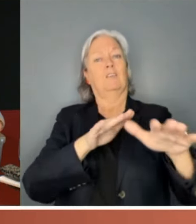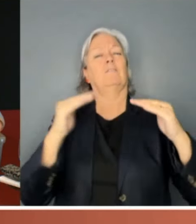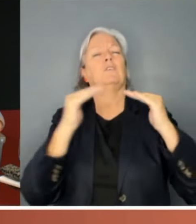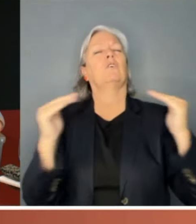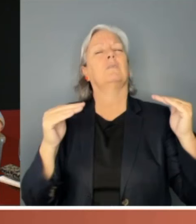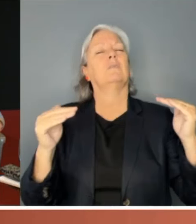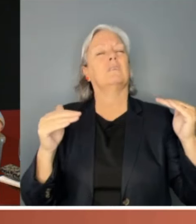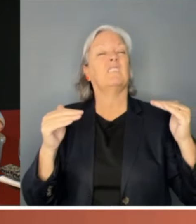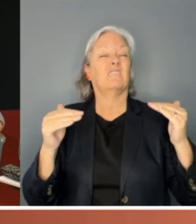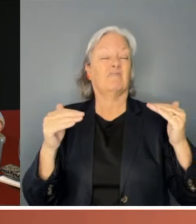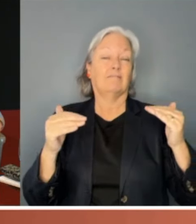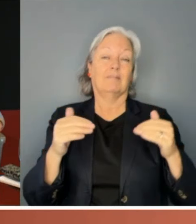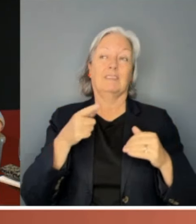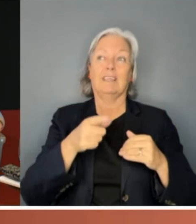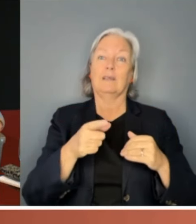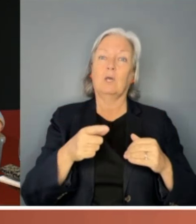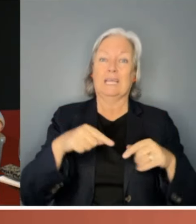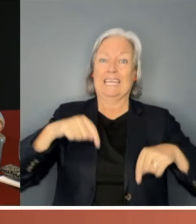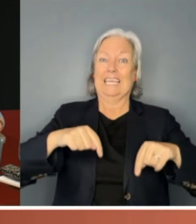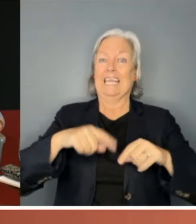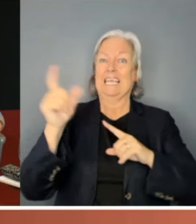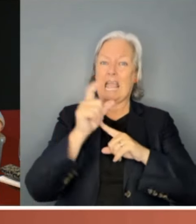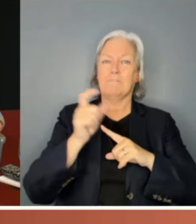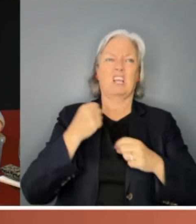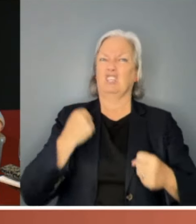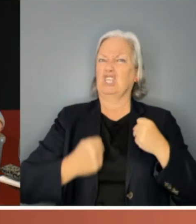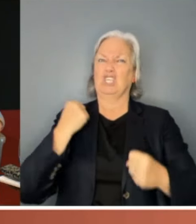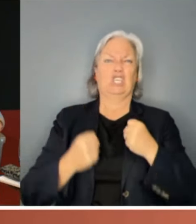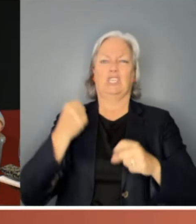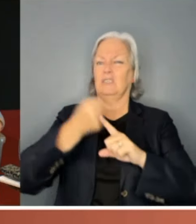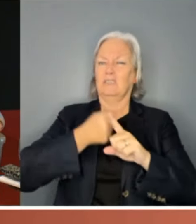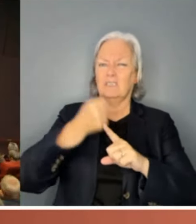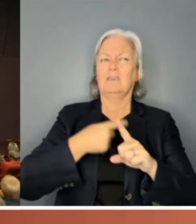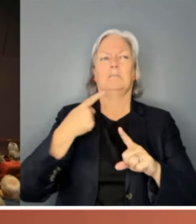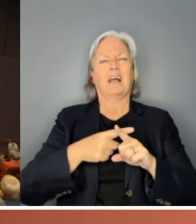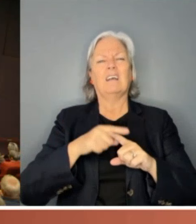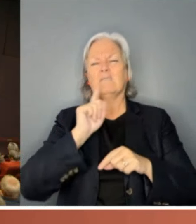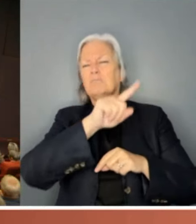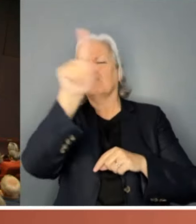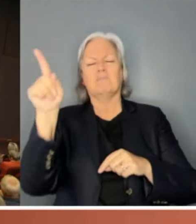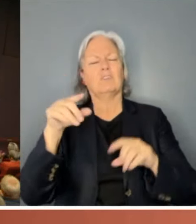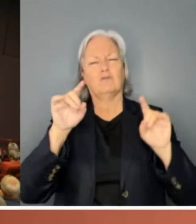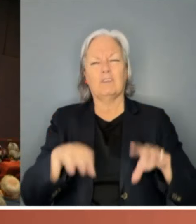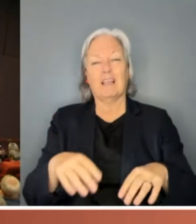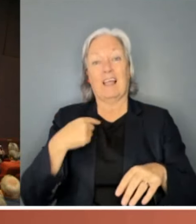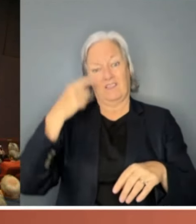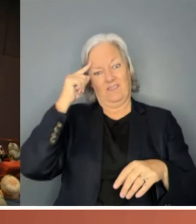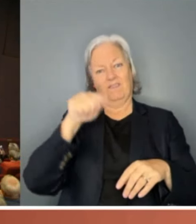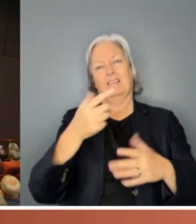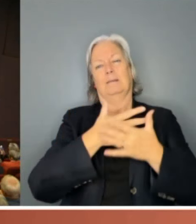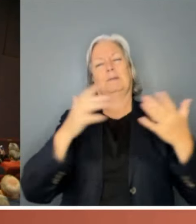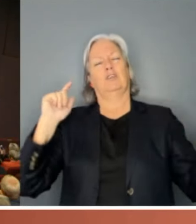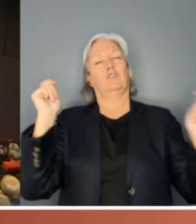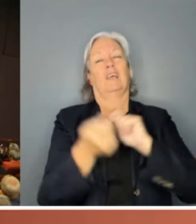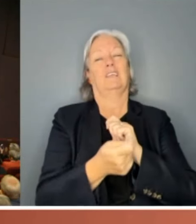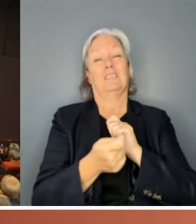was very noisy here in Canberra and right around Australia in 40-odd different locations, I think was a real turning point for a lot of women